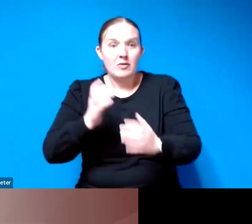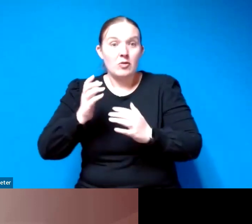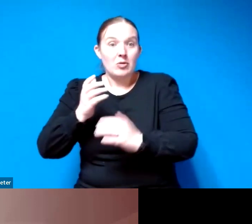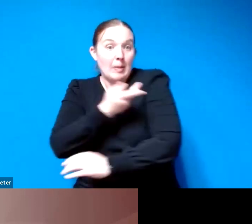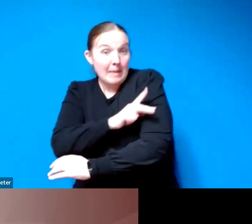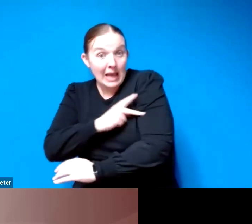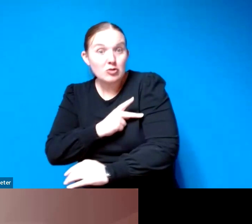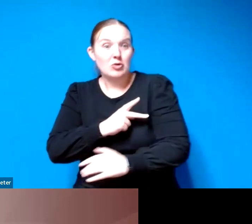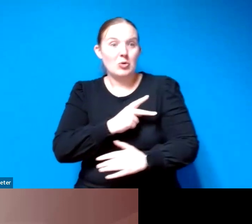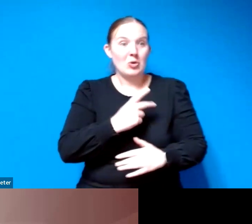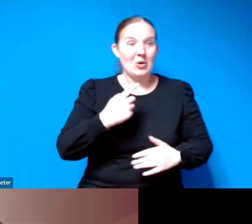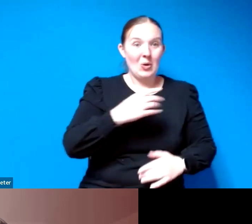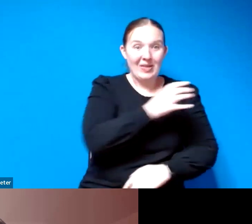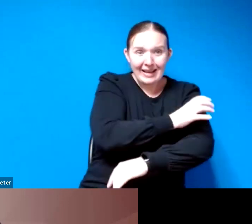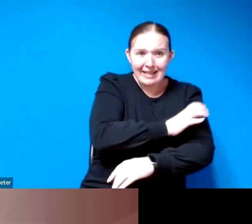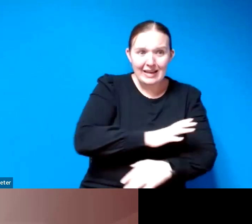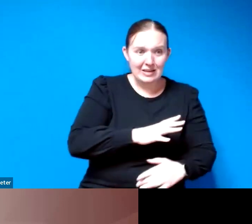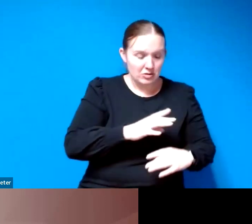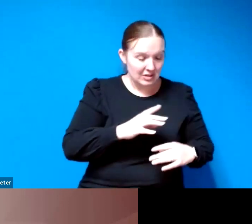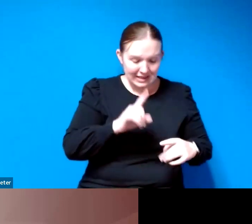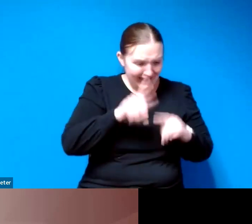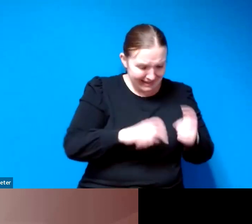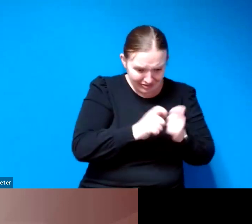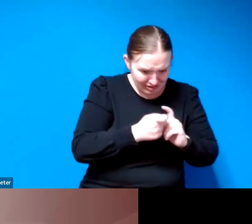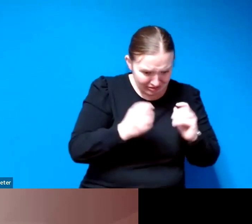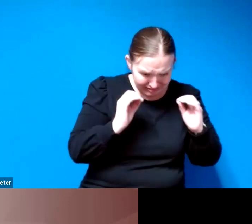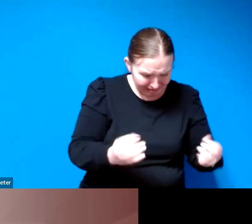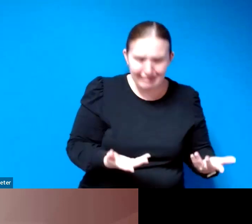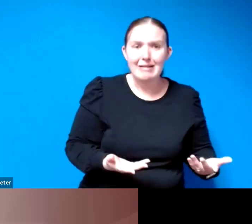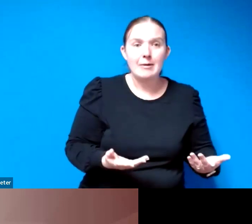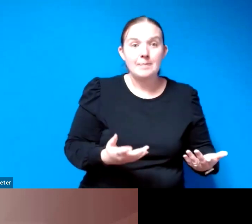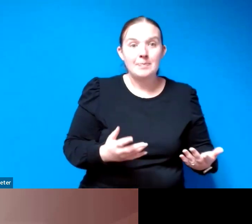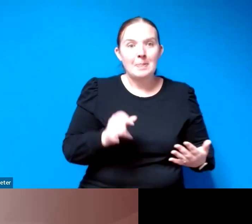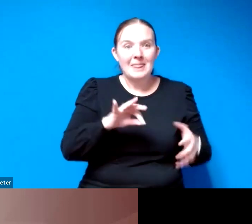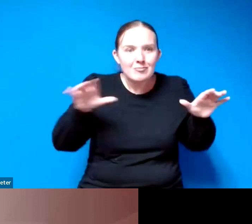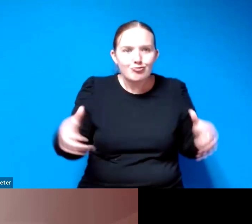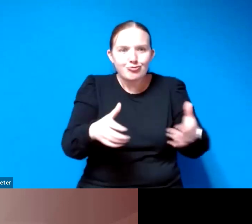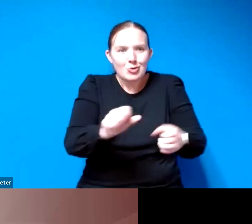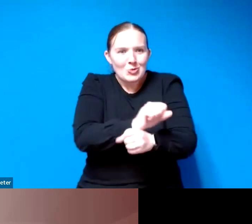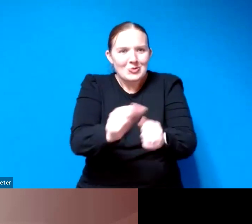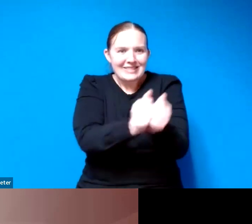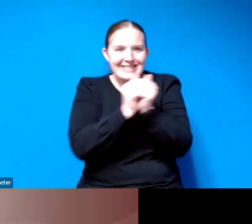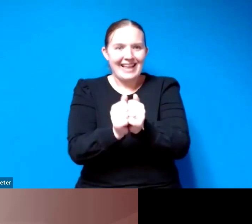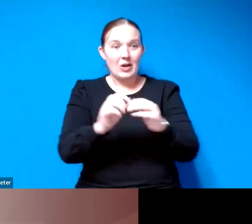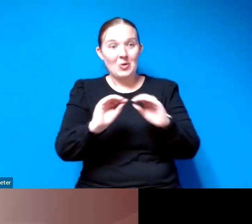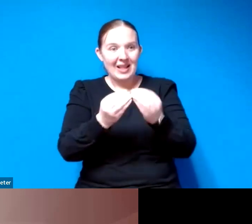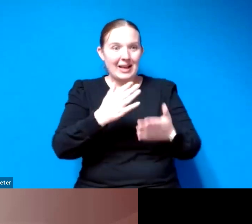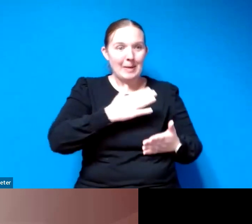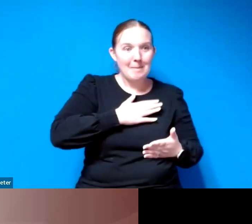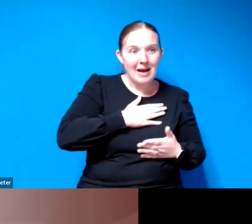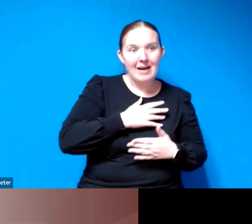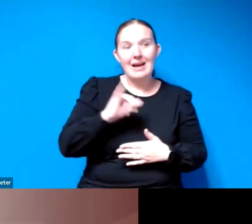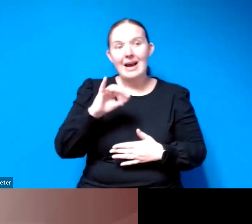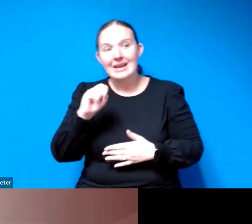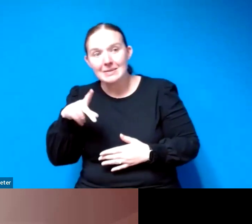the as the junior clinician who can't really change anything but if we work together we can do it you know and organizations like mine like isps